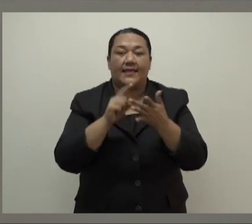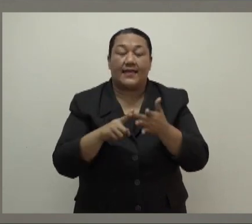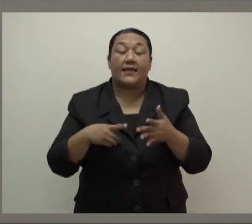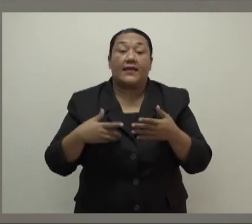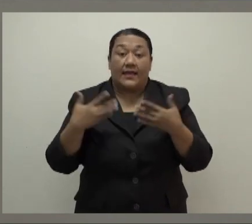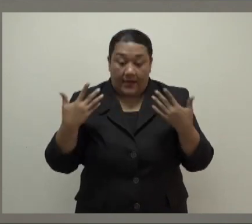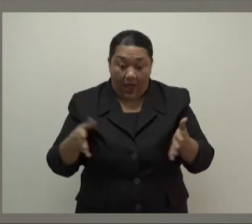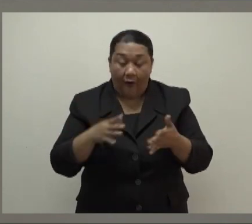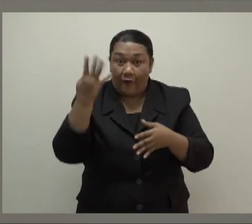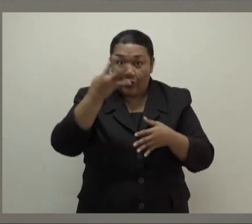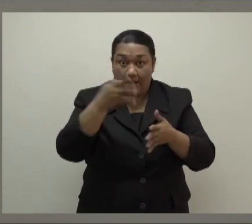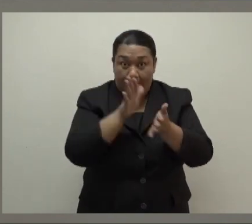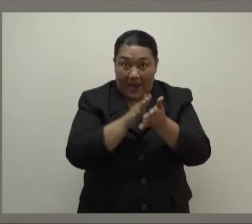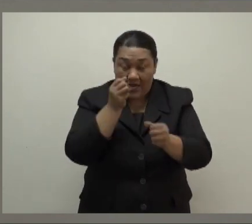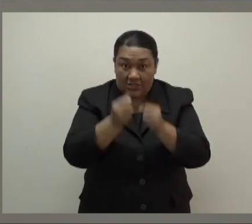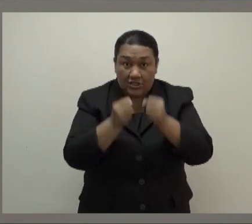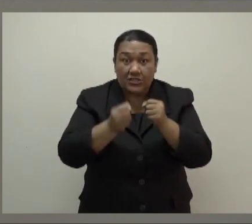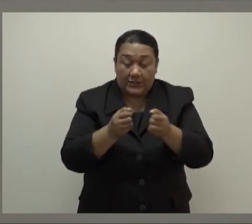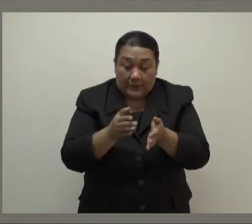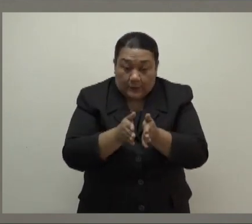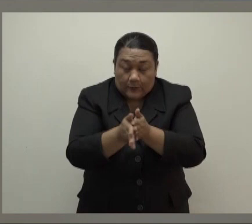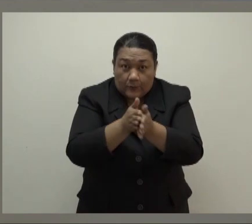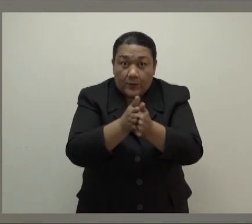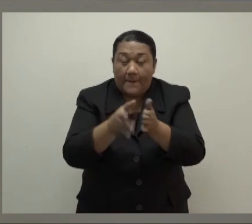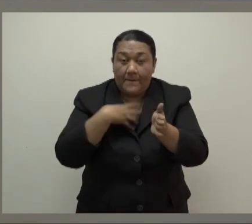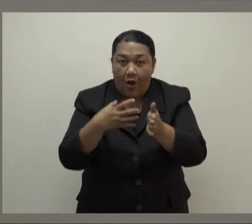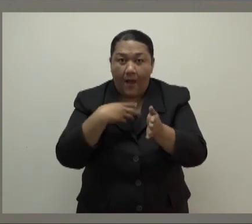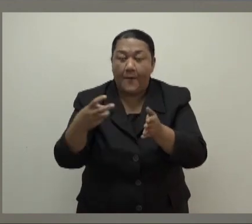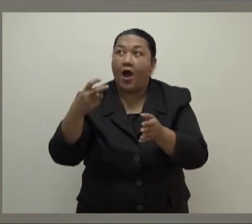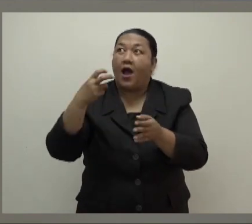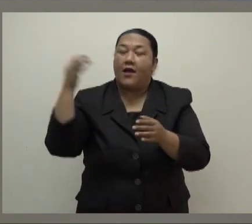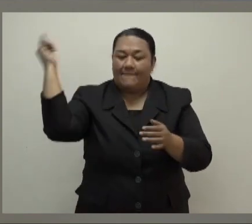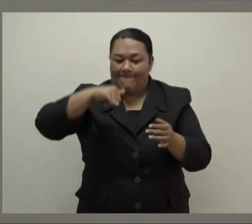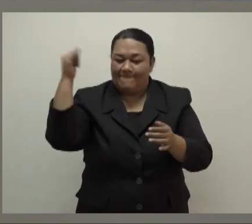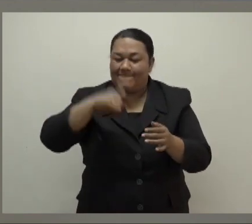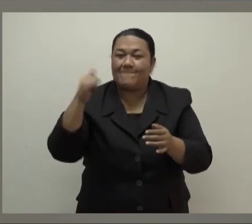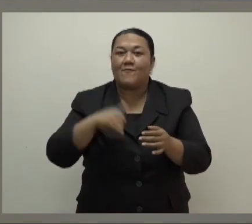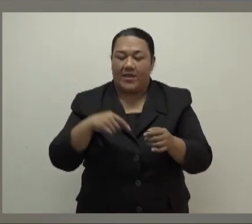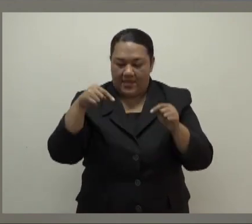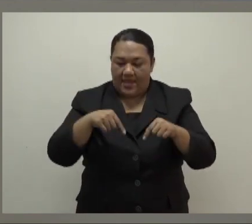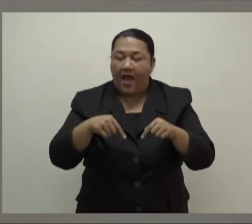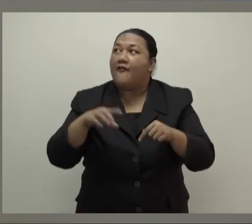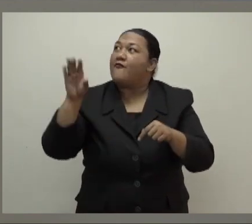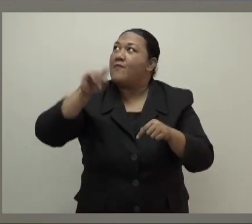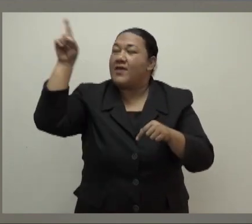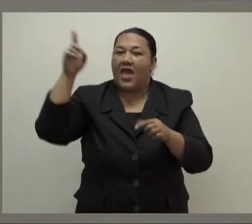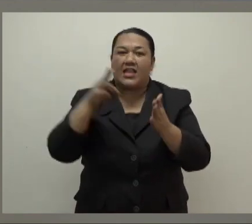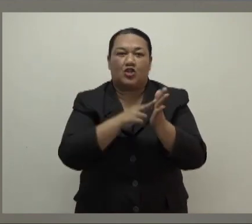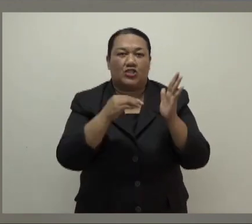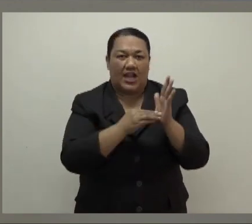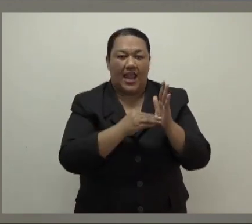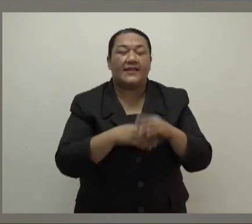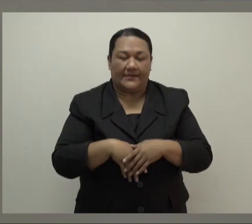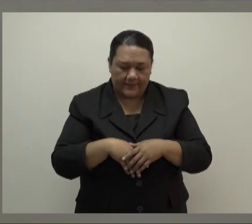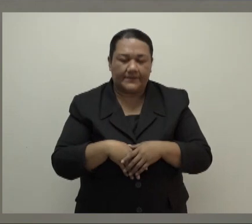to 14 March when we can safely welcome back visitors from New Zealand to Fiji. That's the statement in